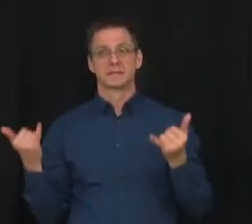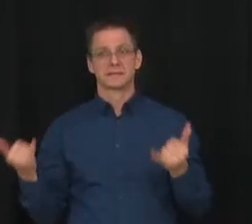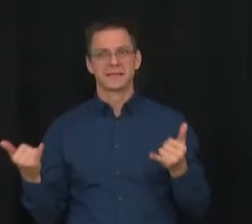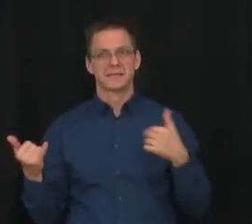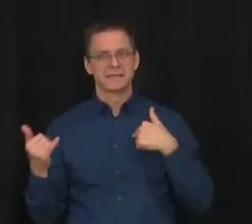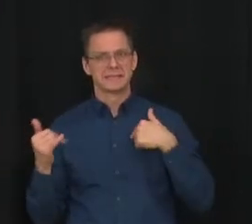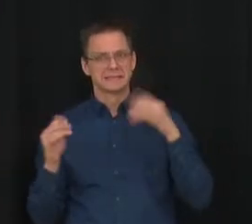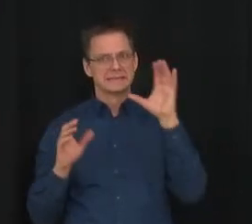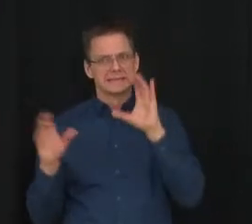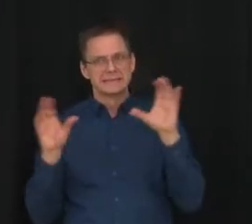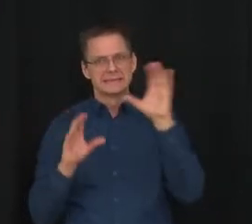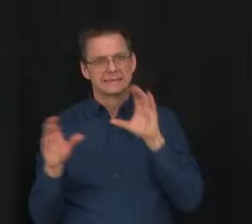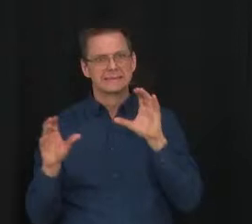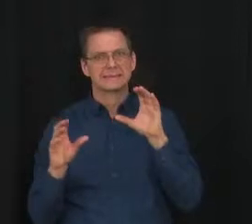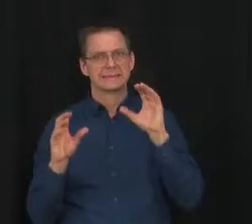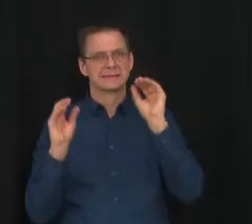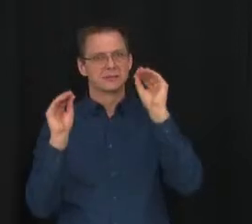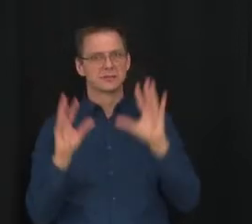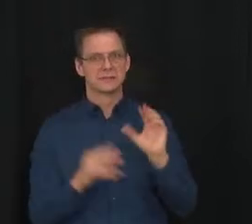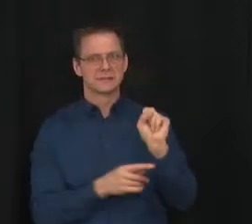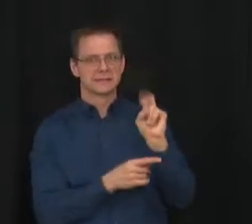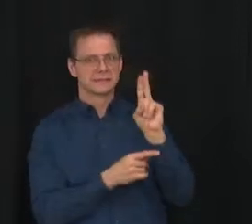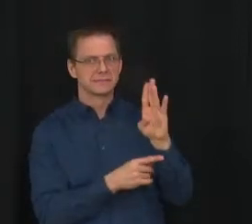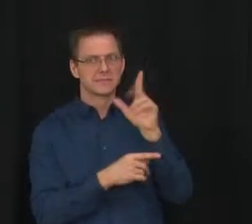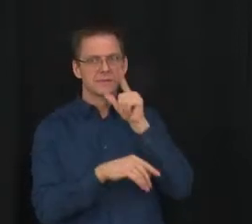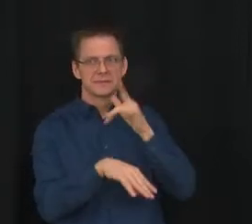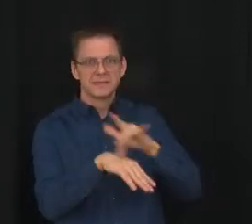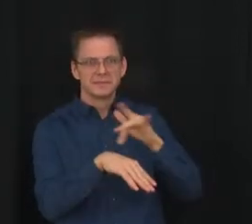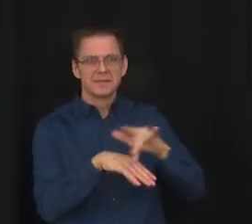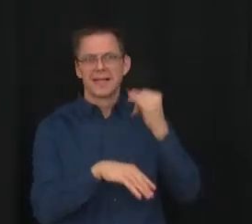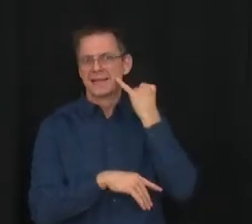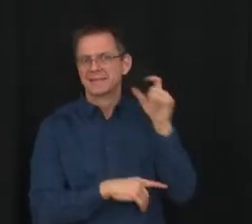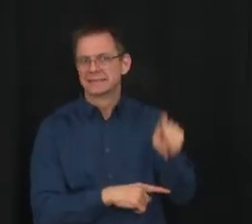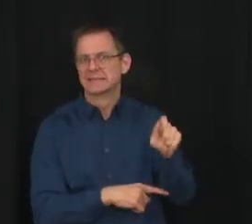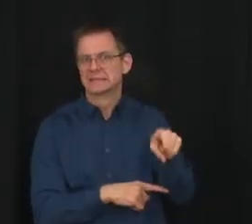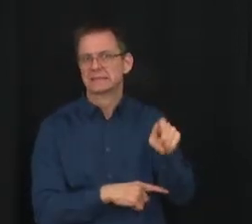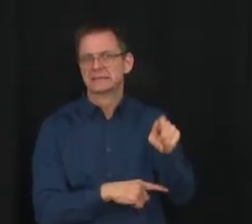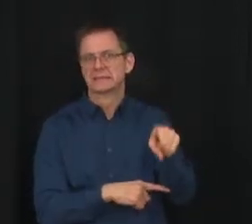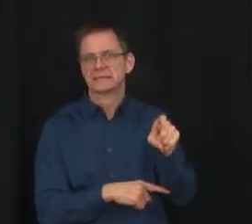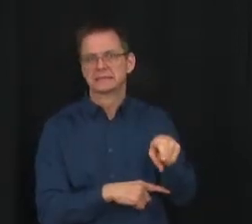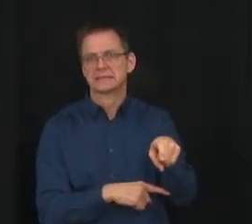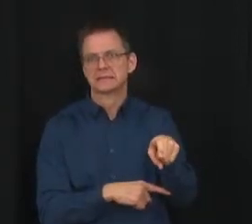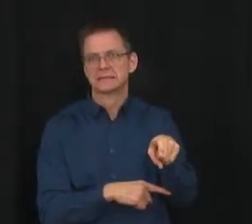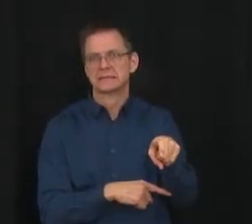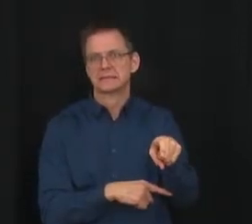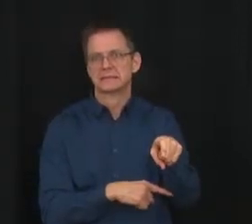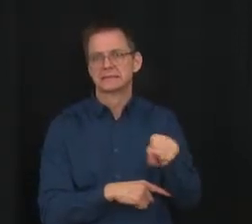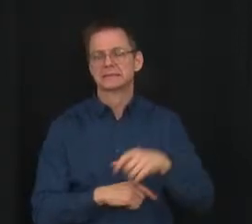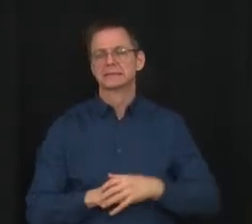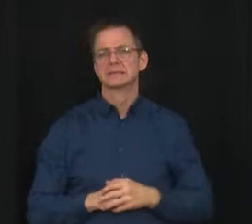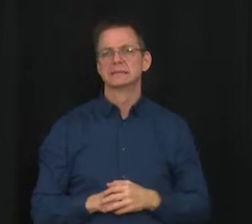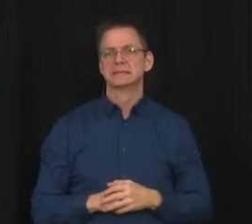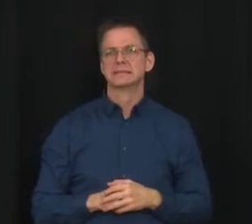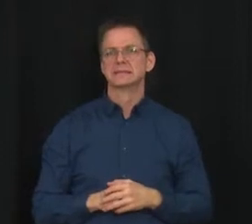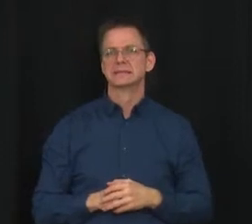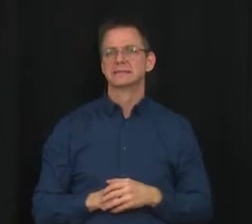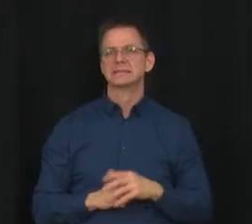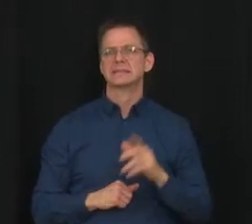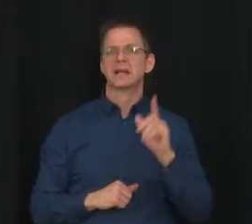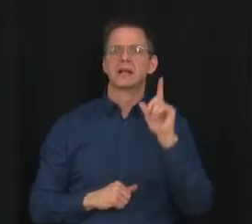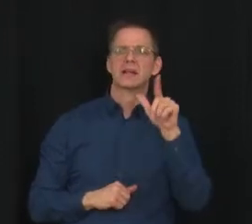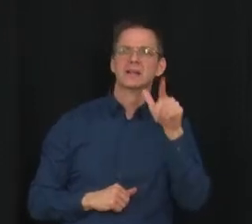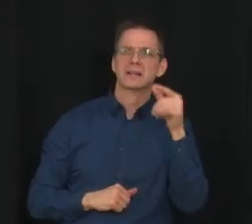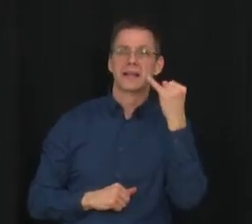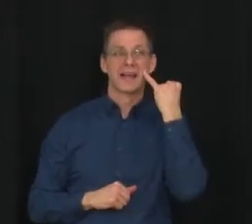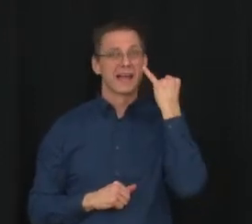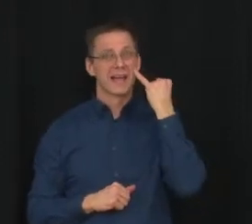needed. We would look to other mitigating factors first. Should that be required, we can look at it at a later point. But